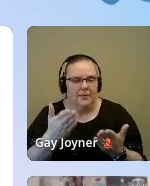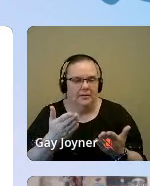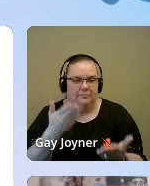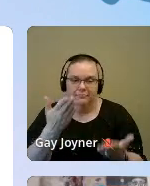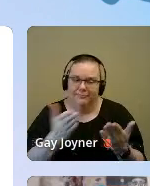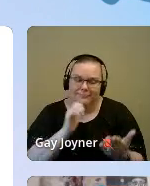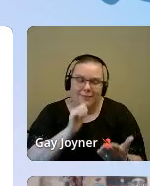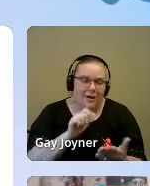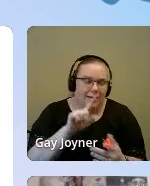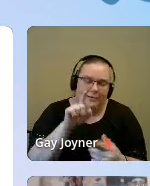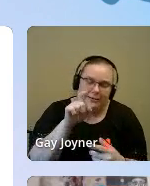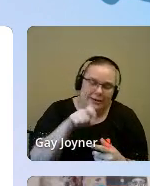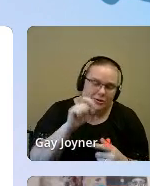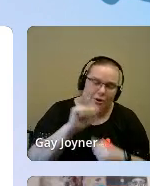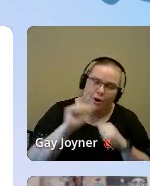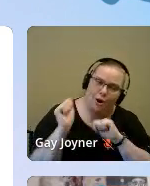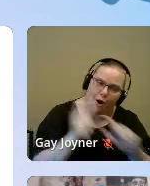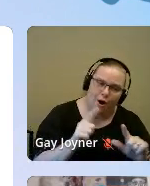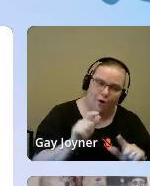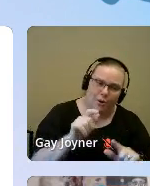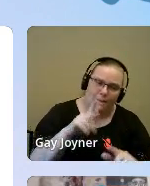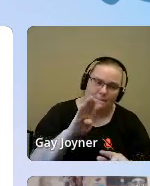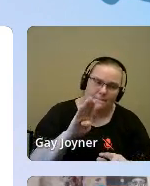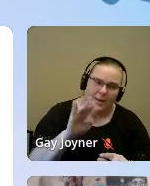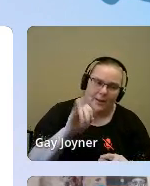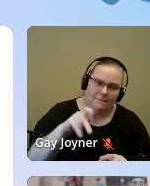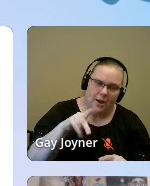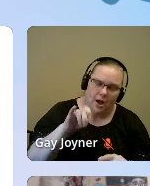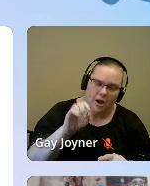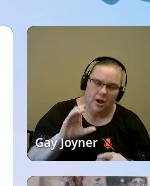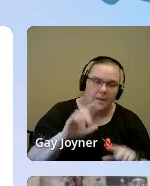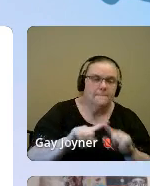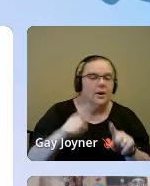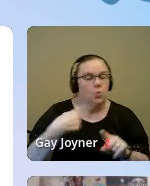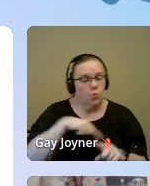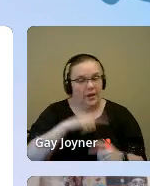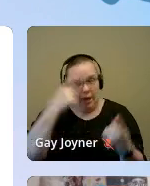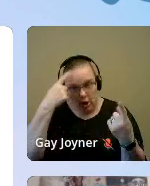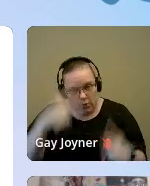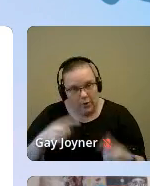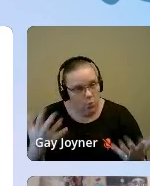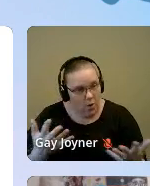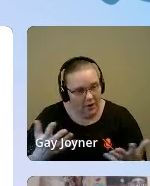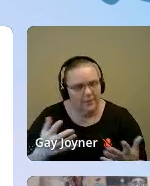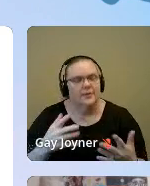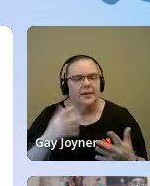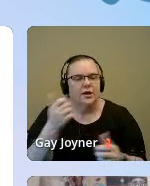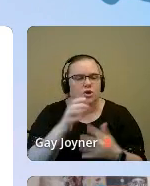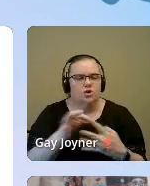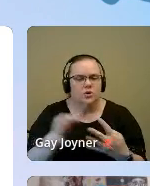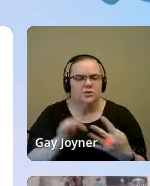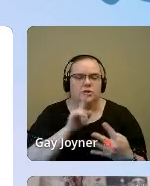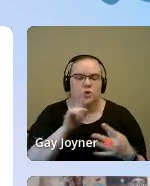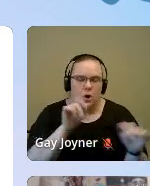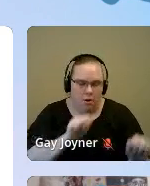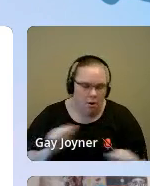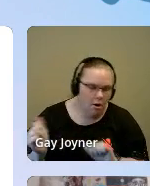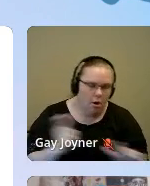We don't all agree, but we agree that choices are important. So becoming an advocate is something that everyone had in common.